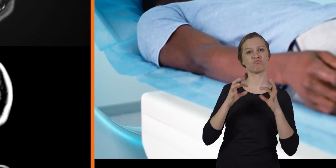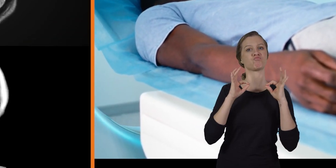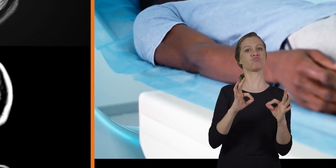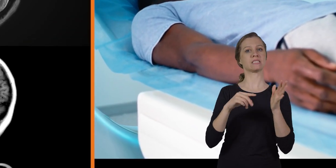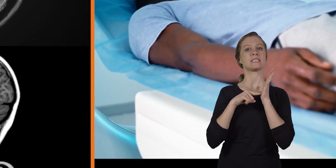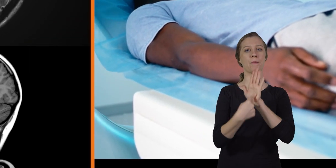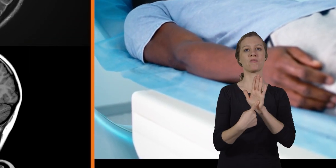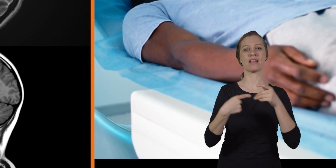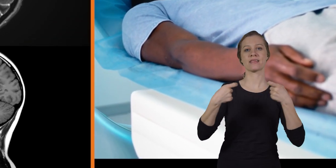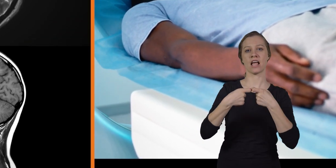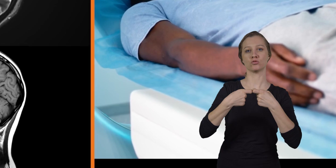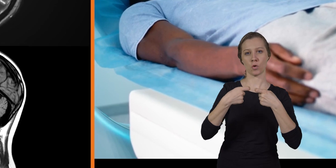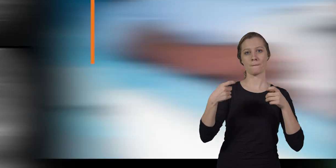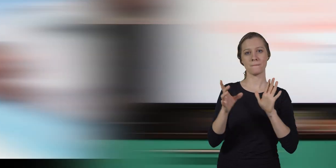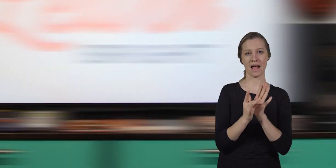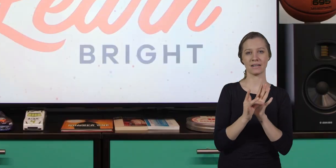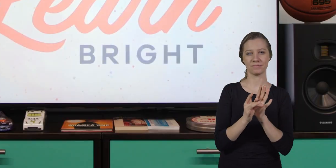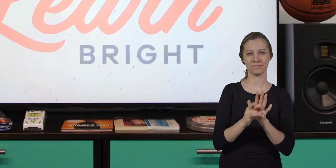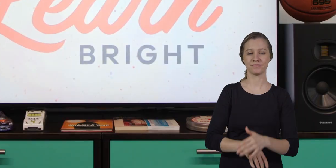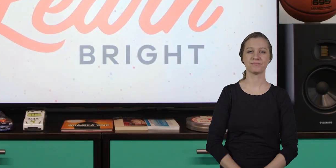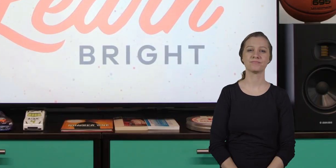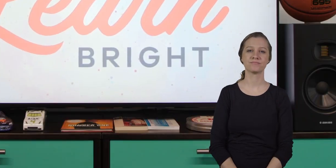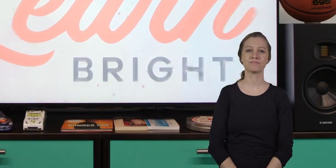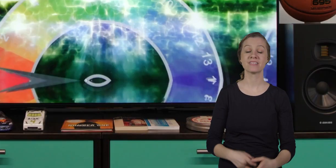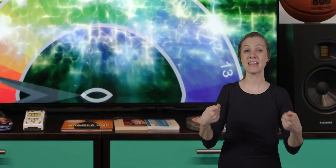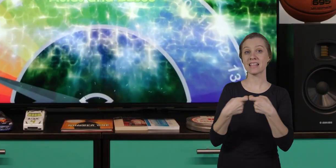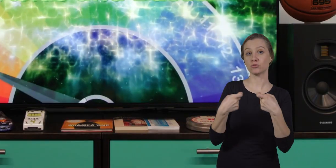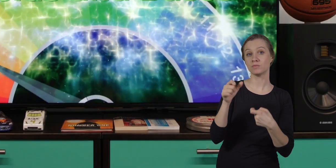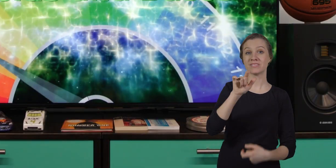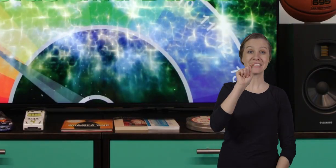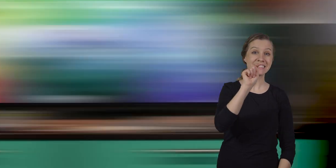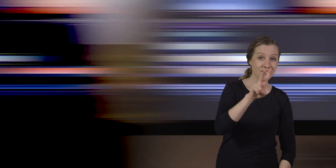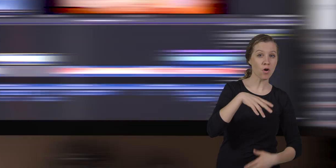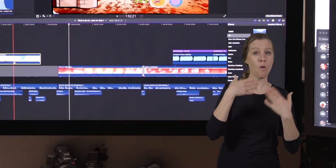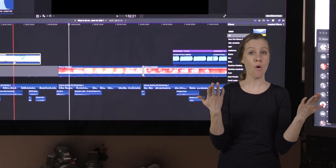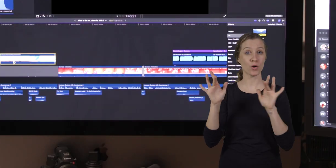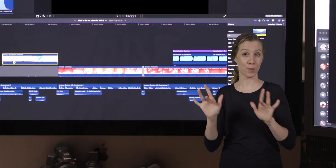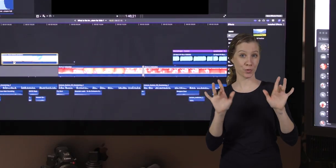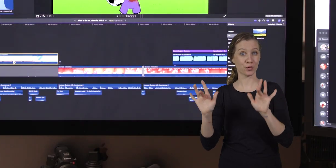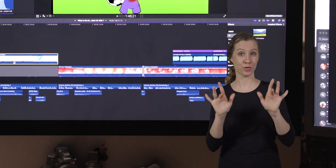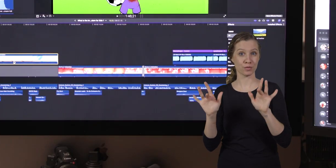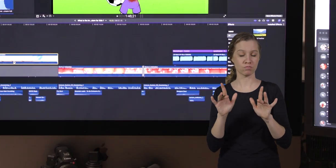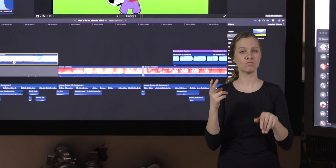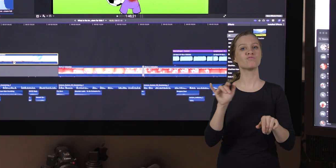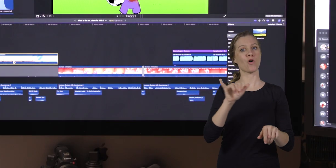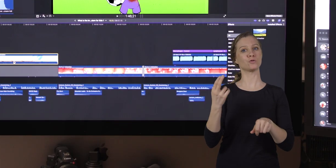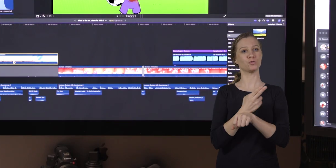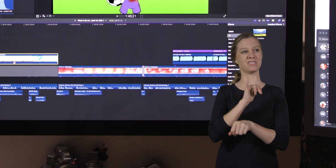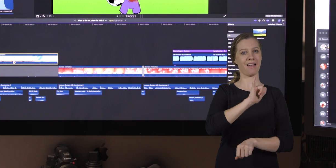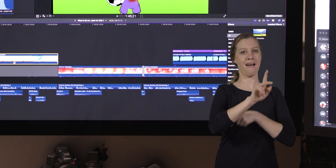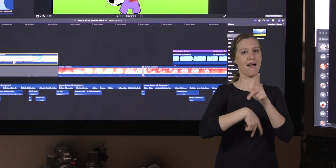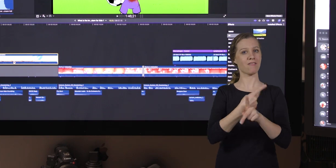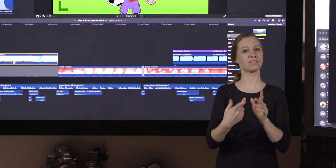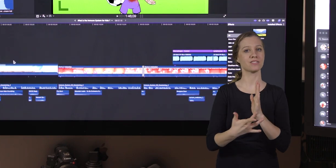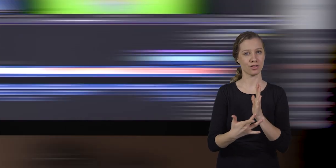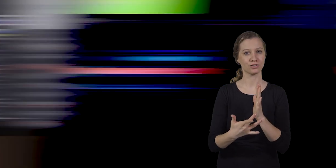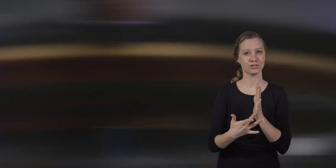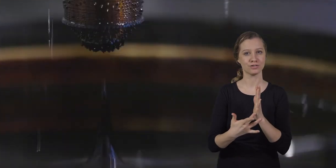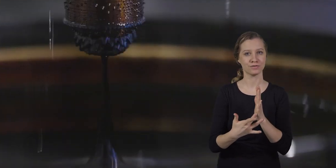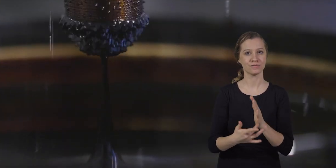good example of an electromagnet electronics like TVs and computers also use this kind of technology technology